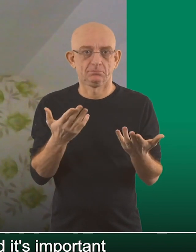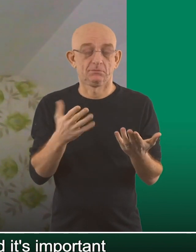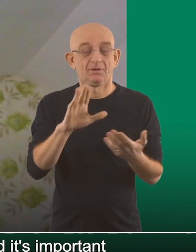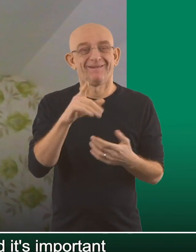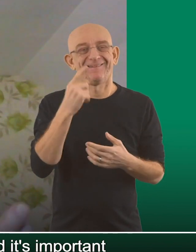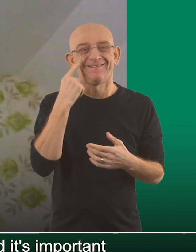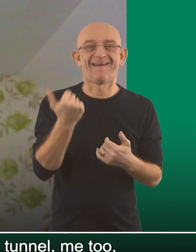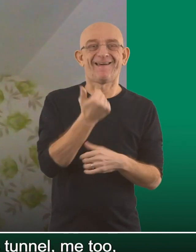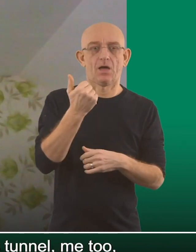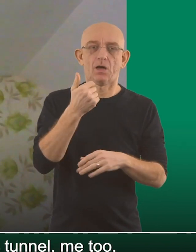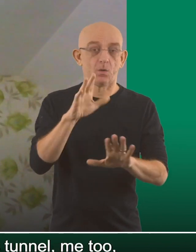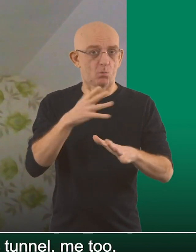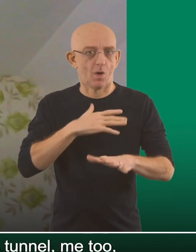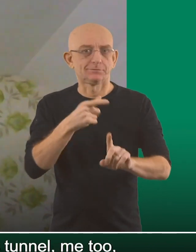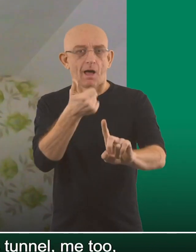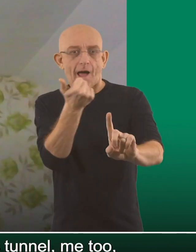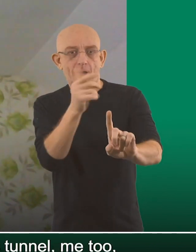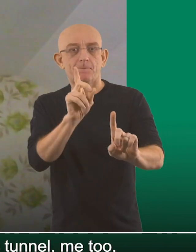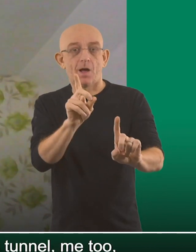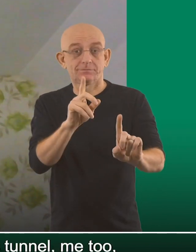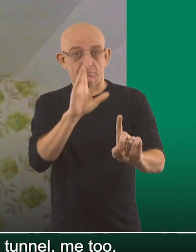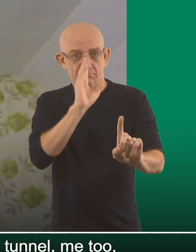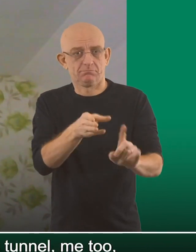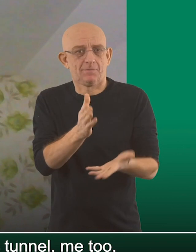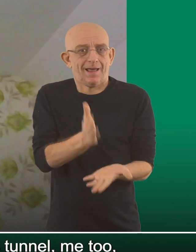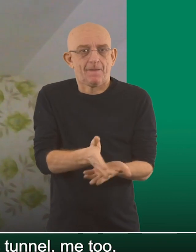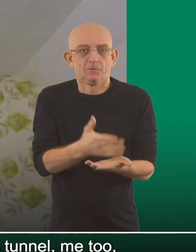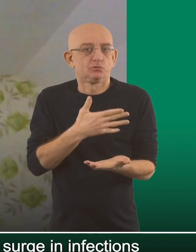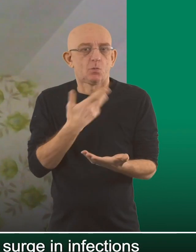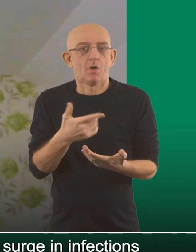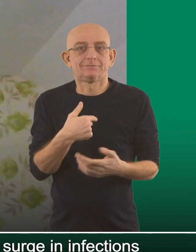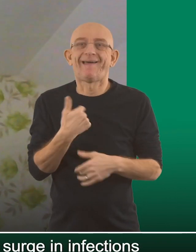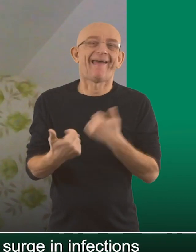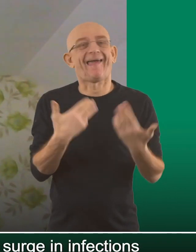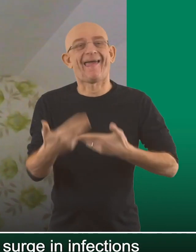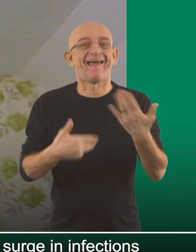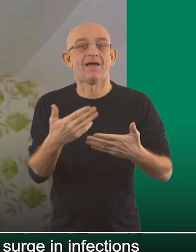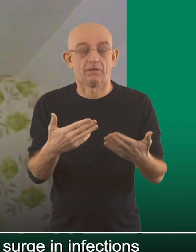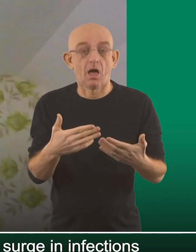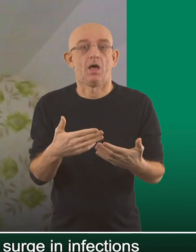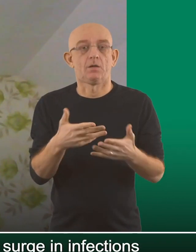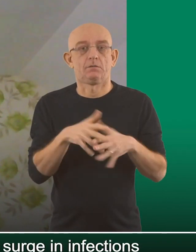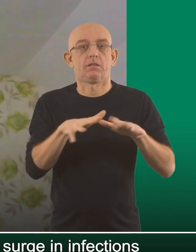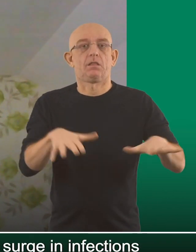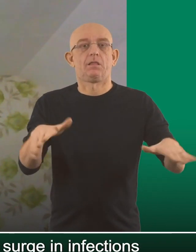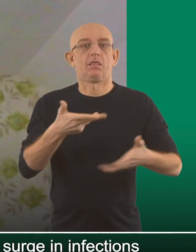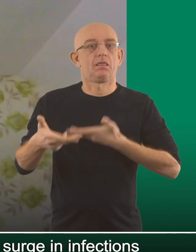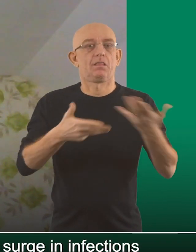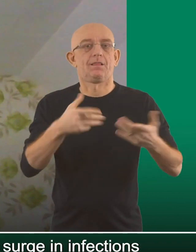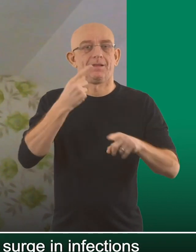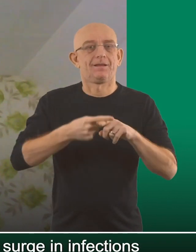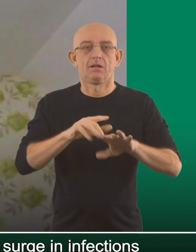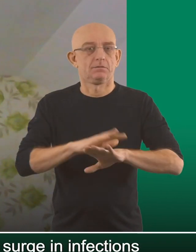everyone continues to follow the rules. So sorry, we do want a light at the end of this tunnel, me too. But equally, we don't